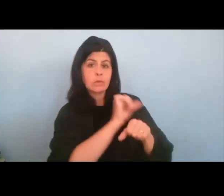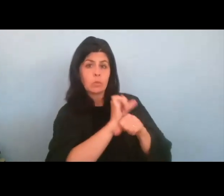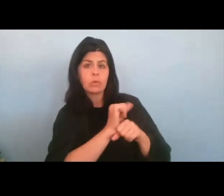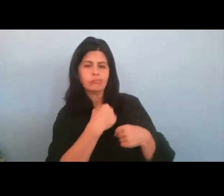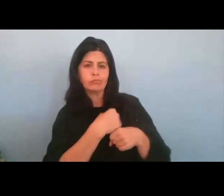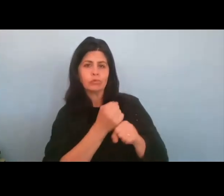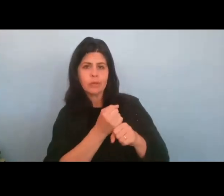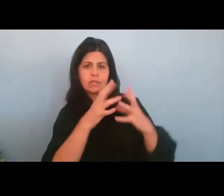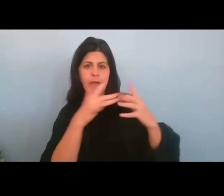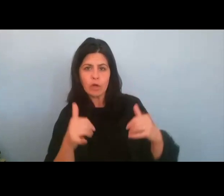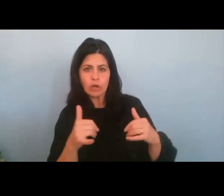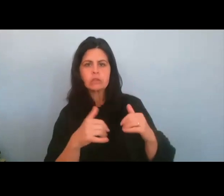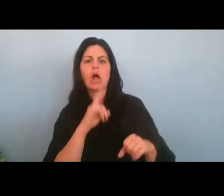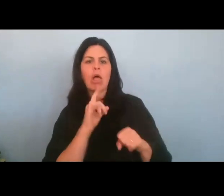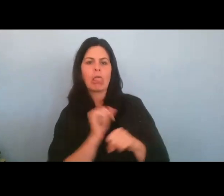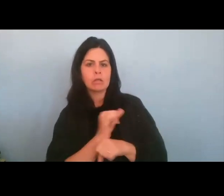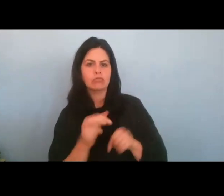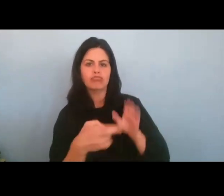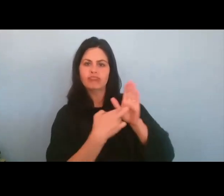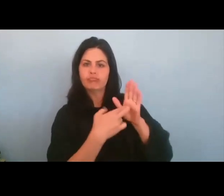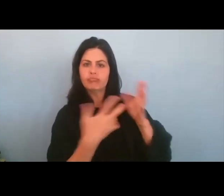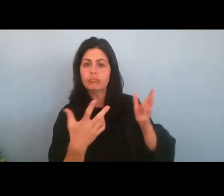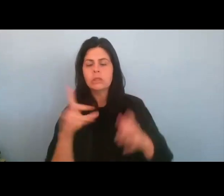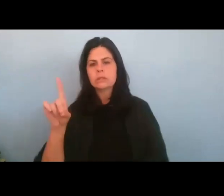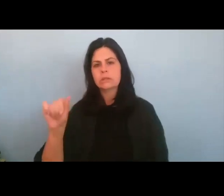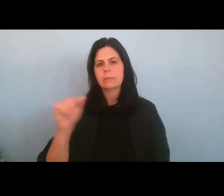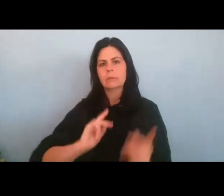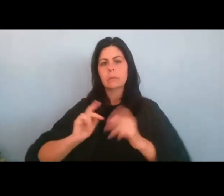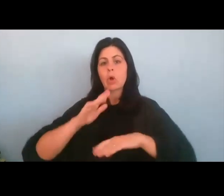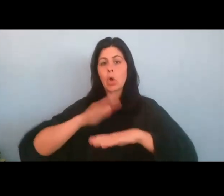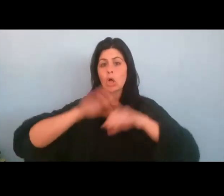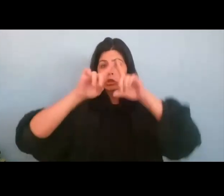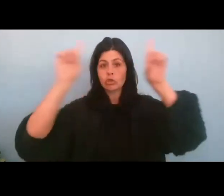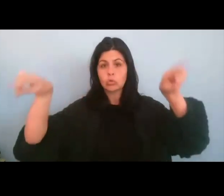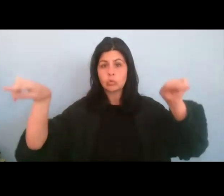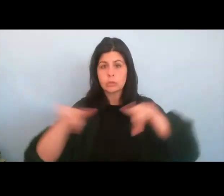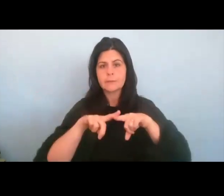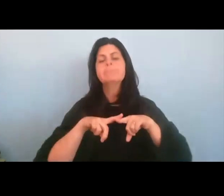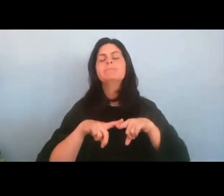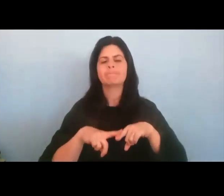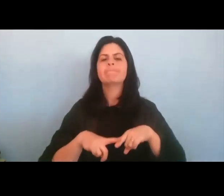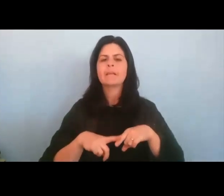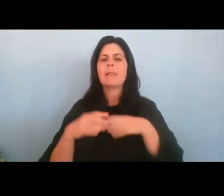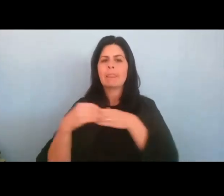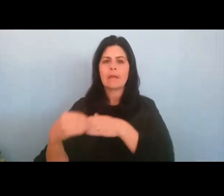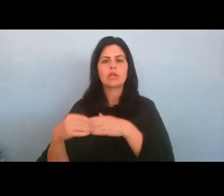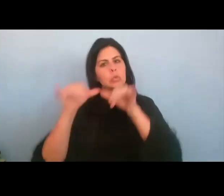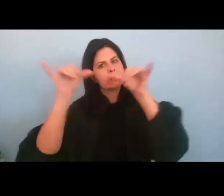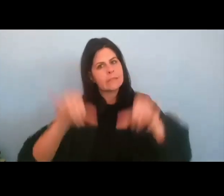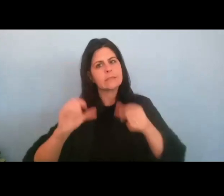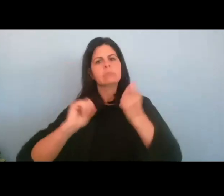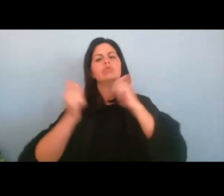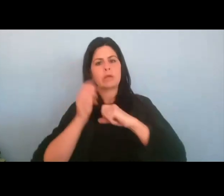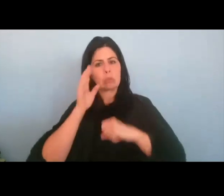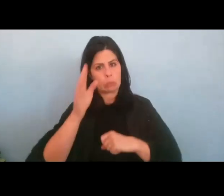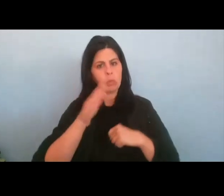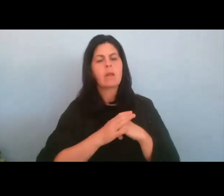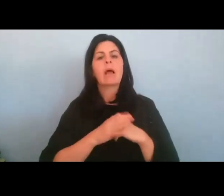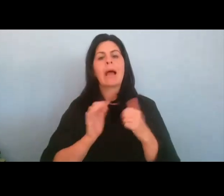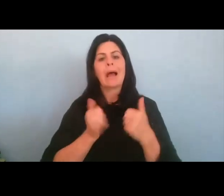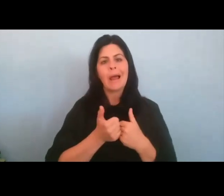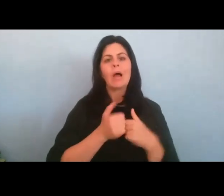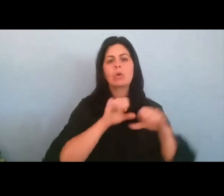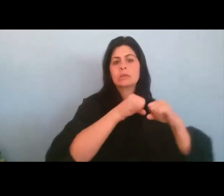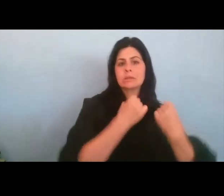representation of disabled people on screen, leading to systemic change and how society views and values disabled